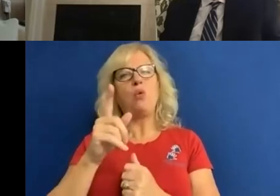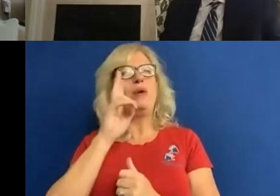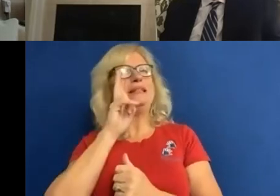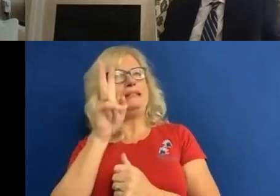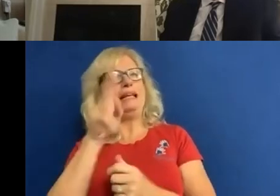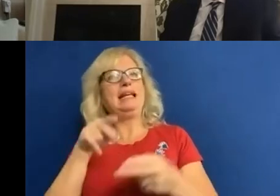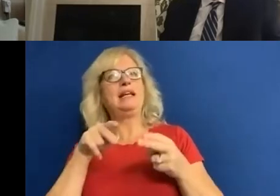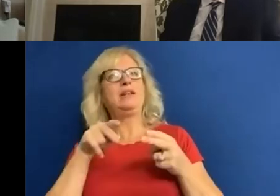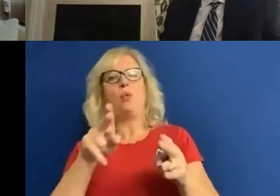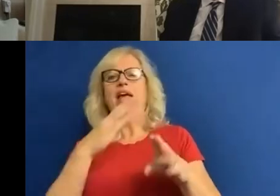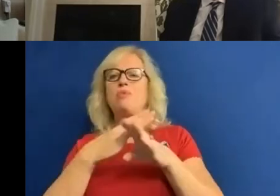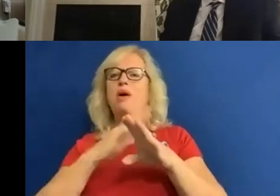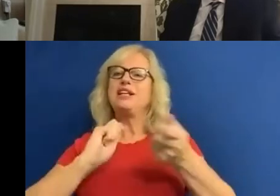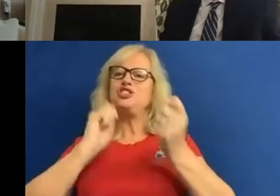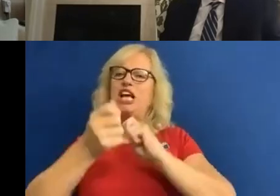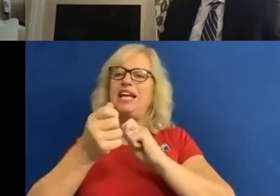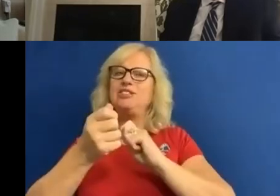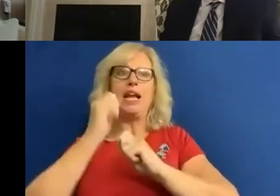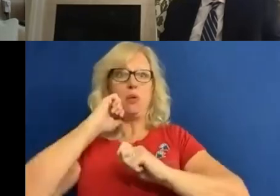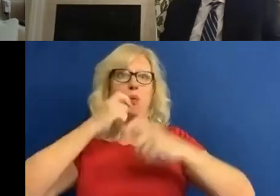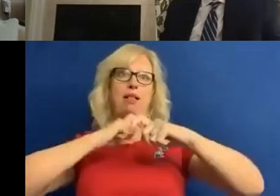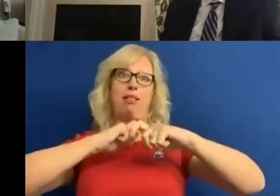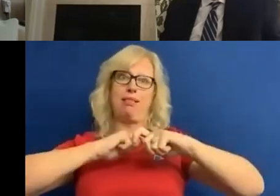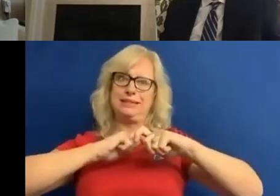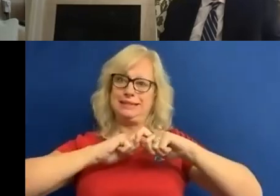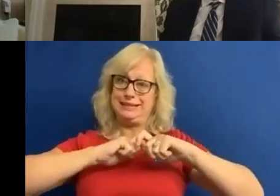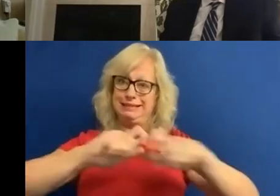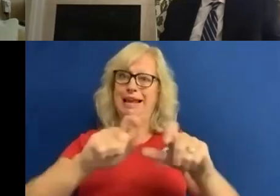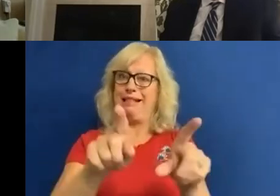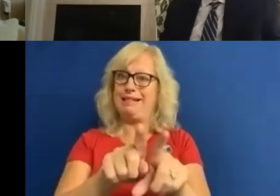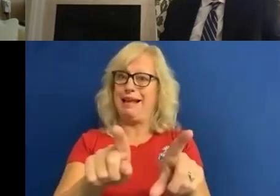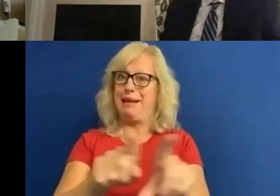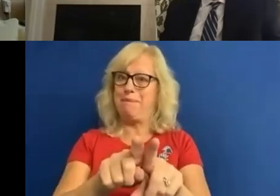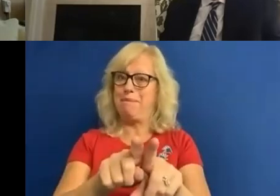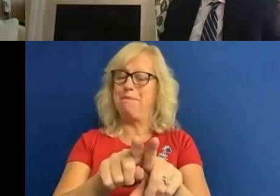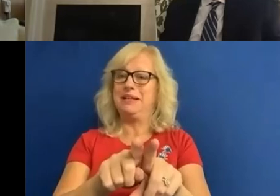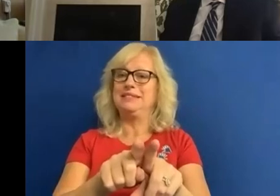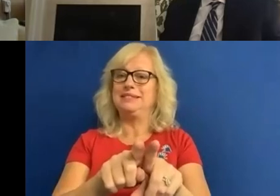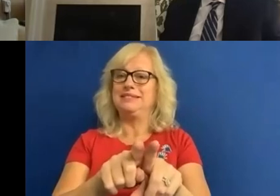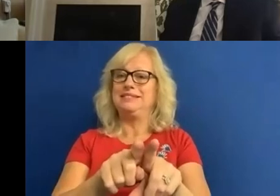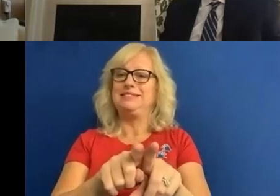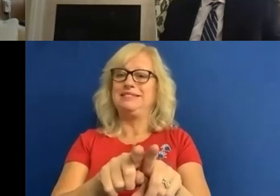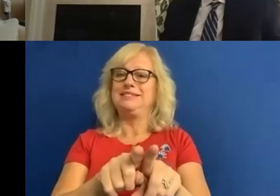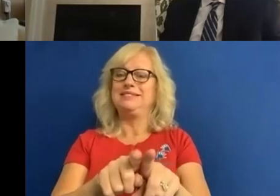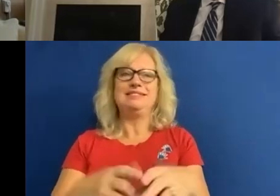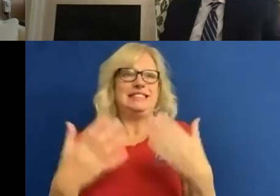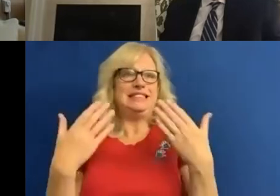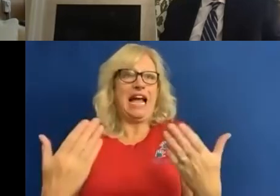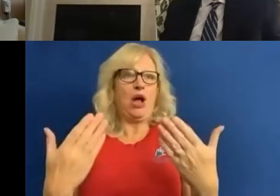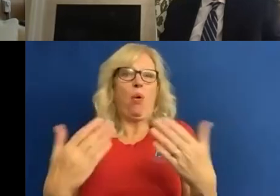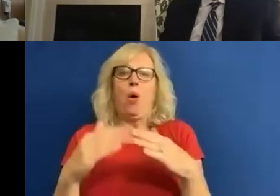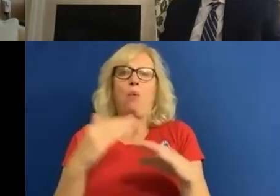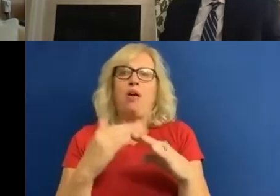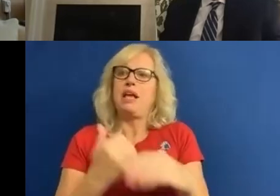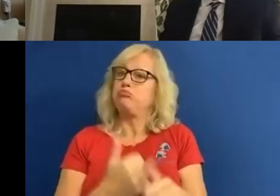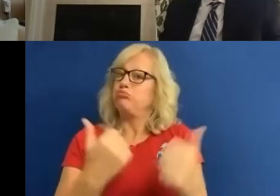stay changed now because you can't put the genie back in the bottle. People who have now discovered that you can work from home effectively won't any